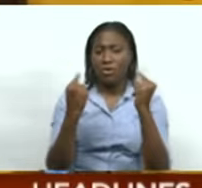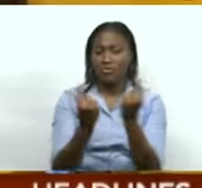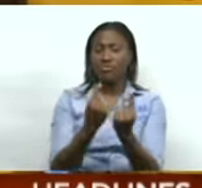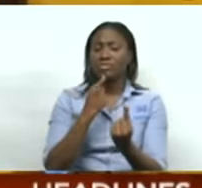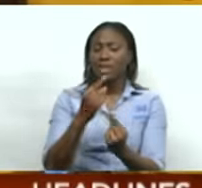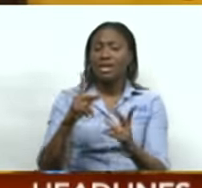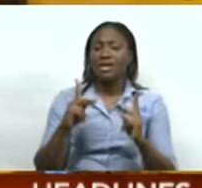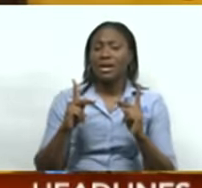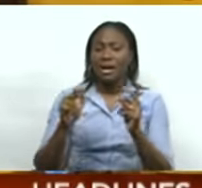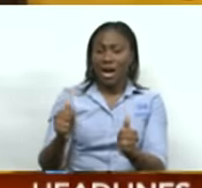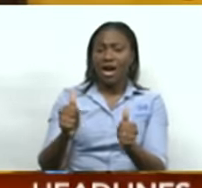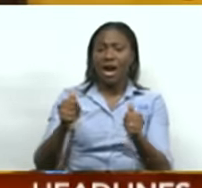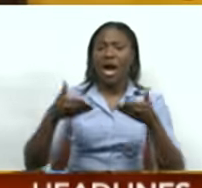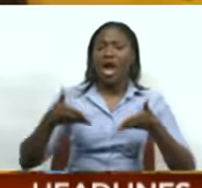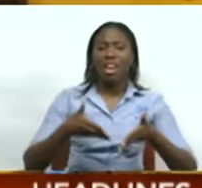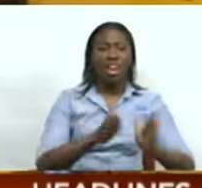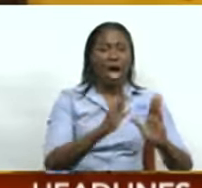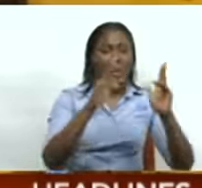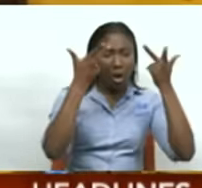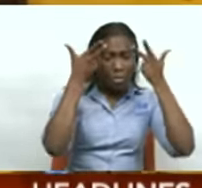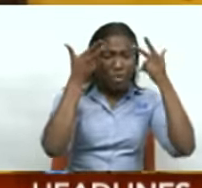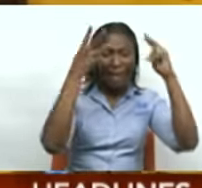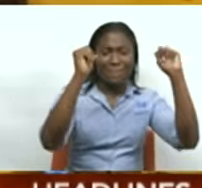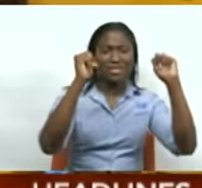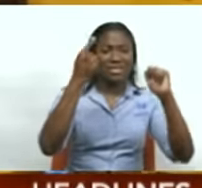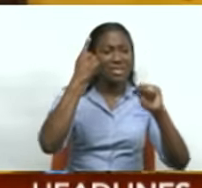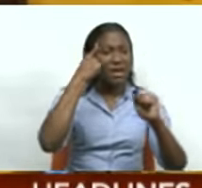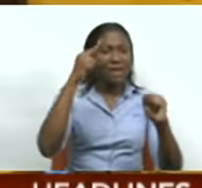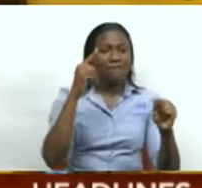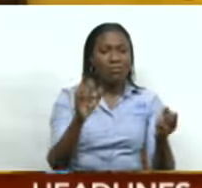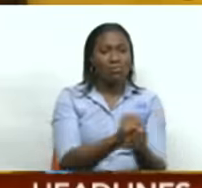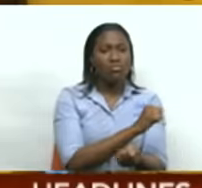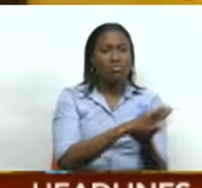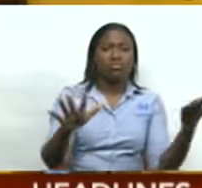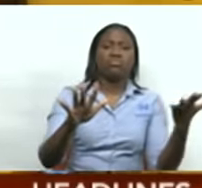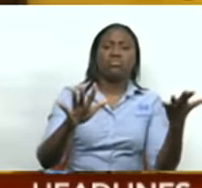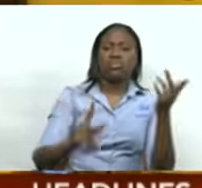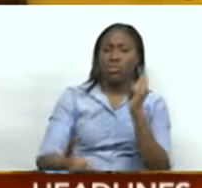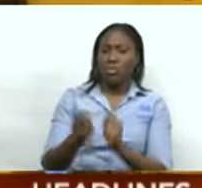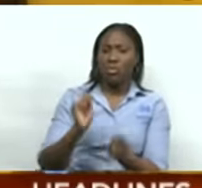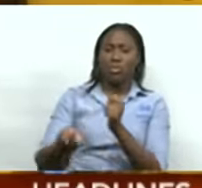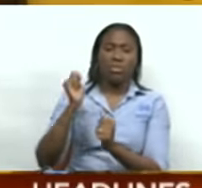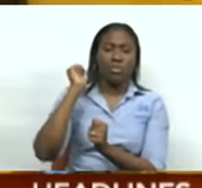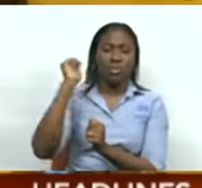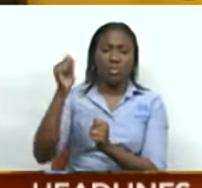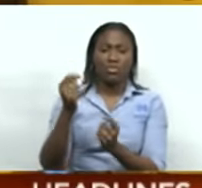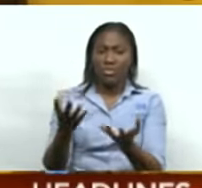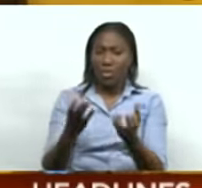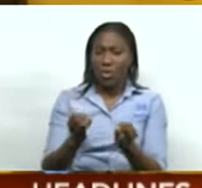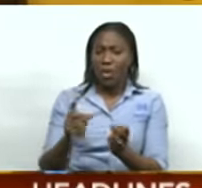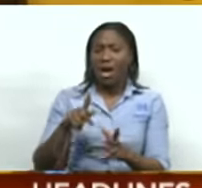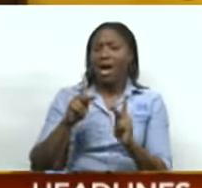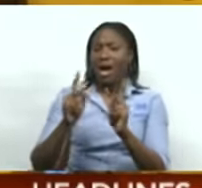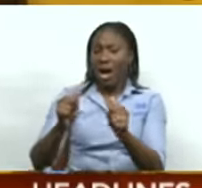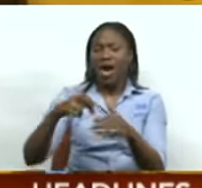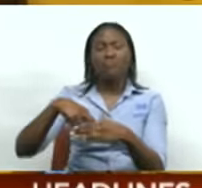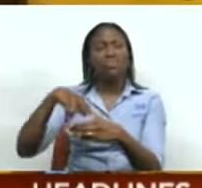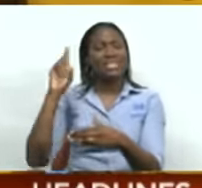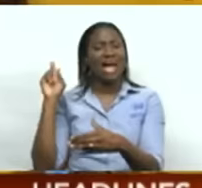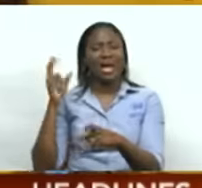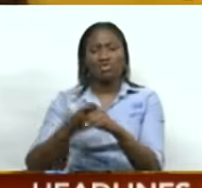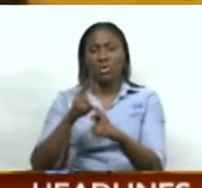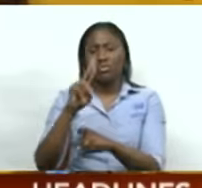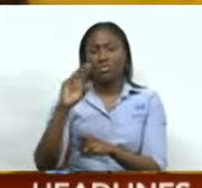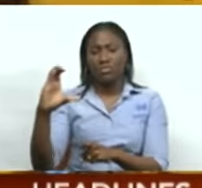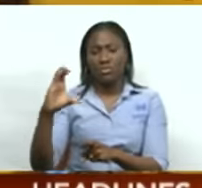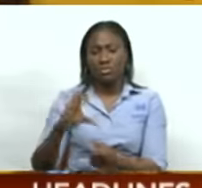-Bissasa is allowing the Prime Minister to get away with ruining the development of the country. They called for her to retire from the helm of the